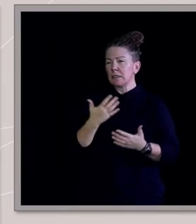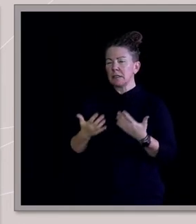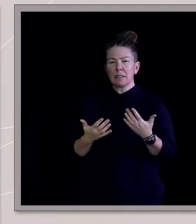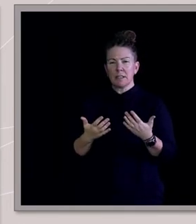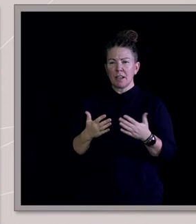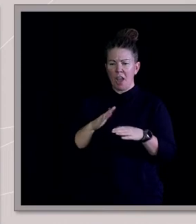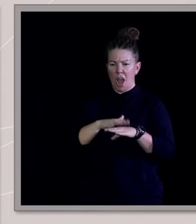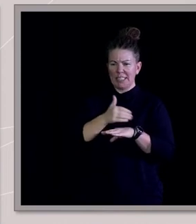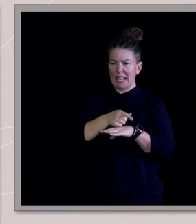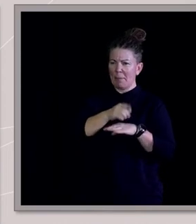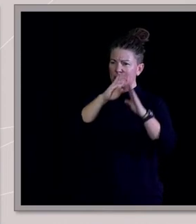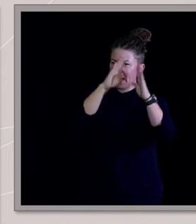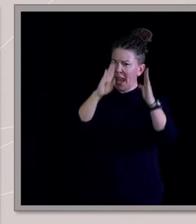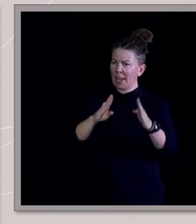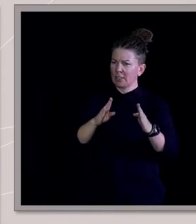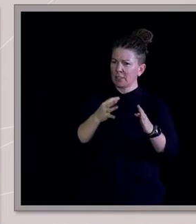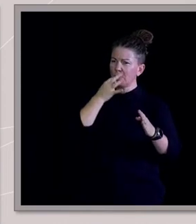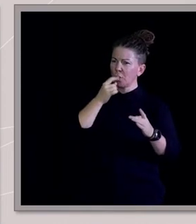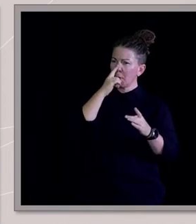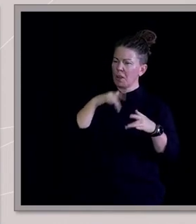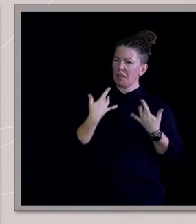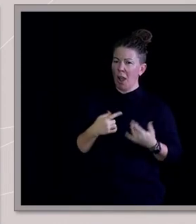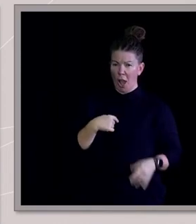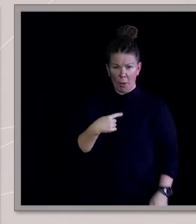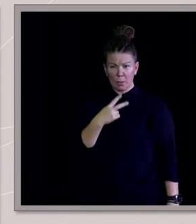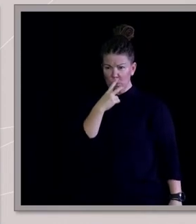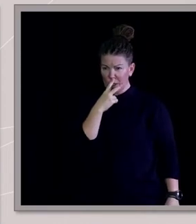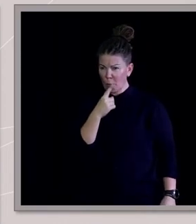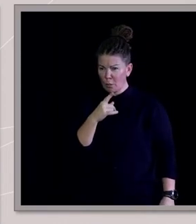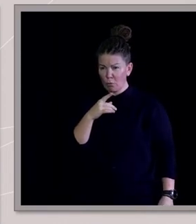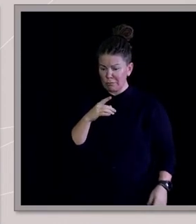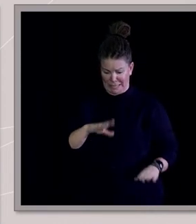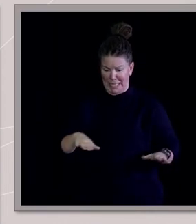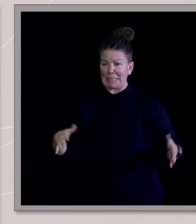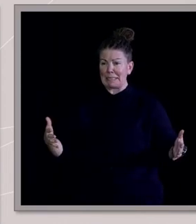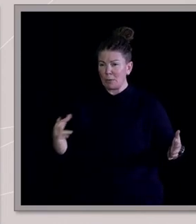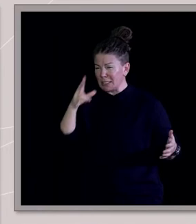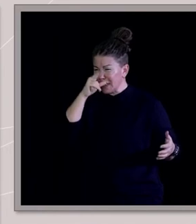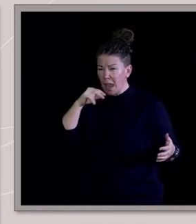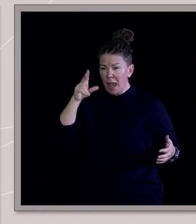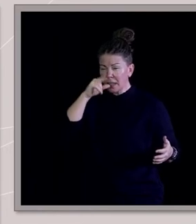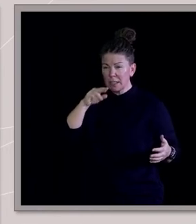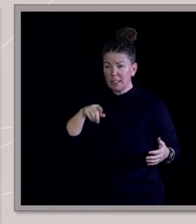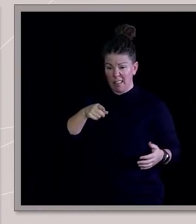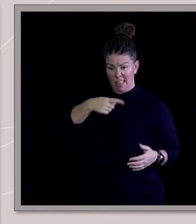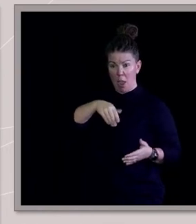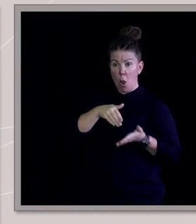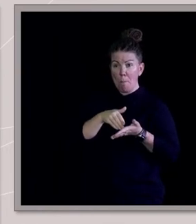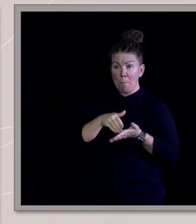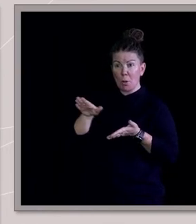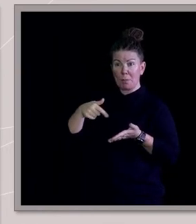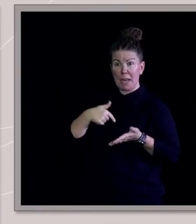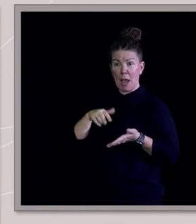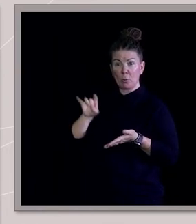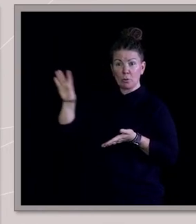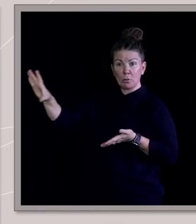set up this share house that I was living in. You know, I was a, I was a 21 year old kid. And so I was booted out of my house and had to